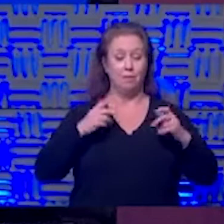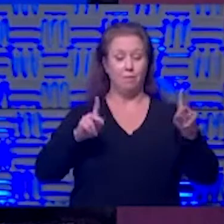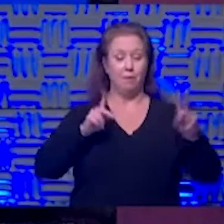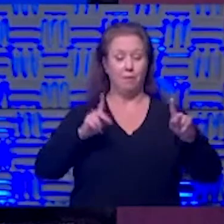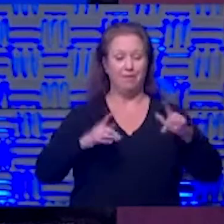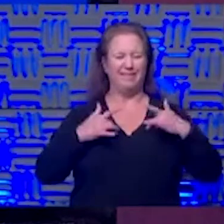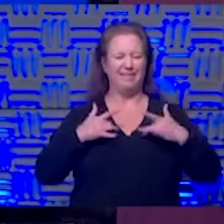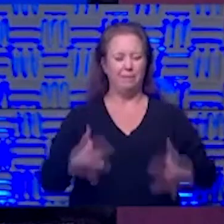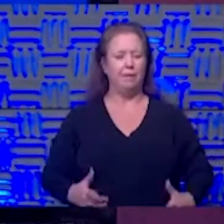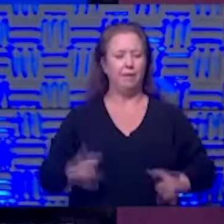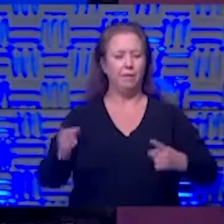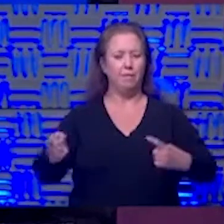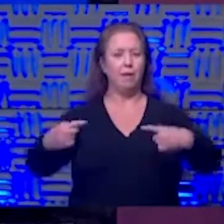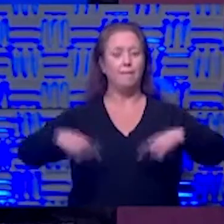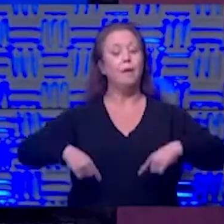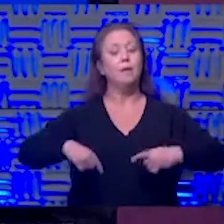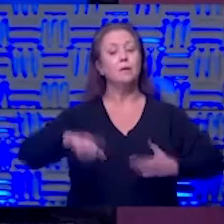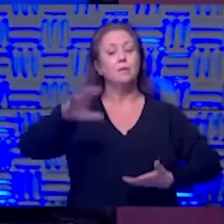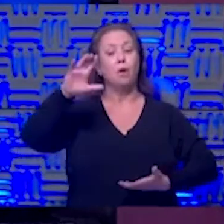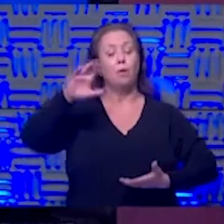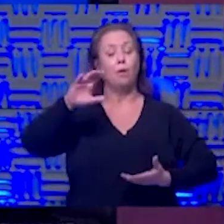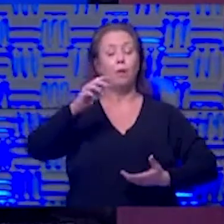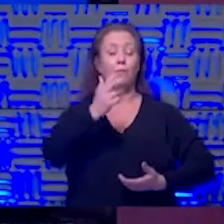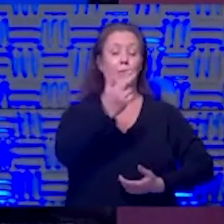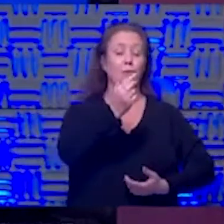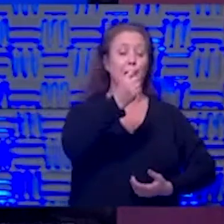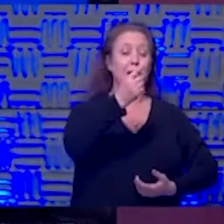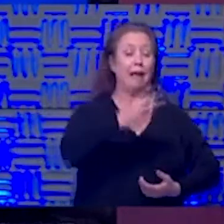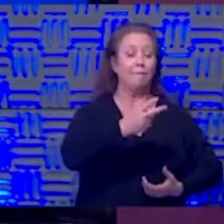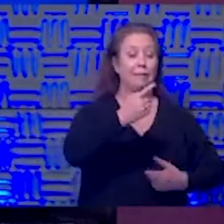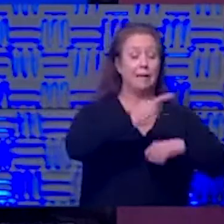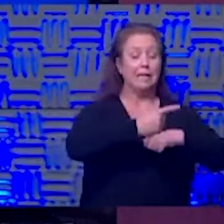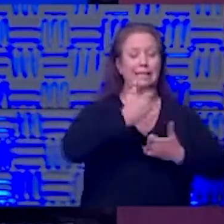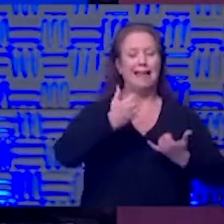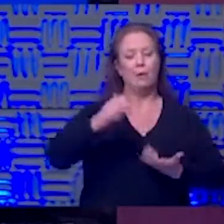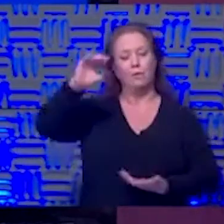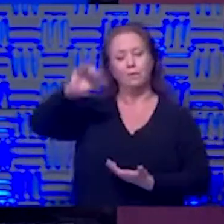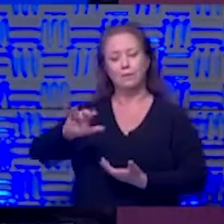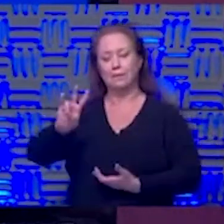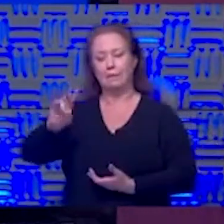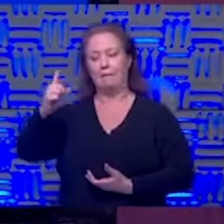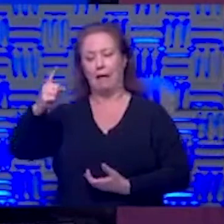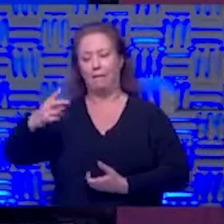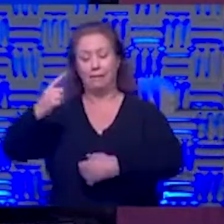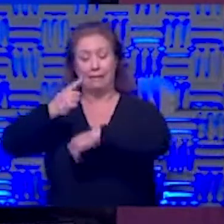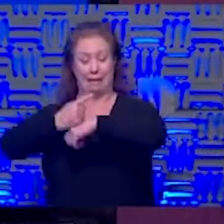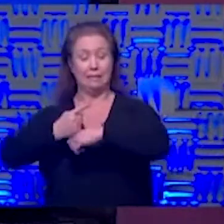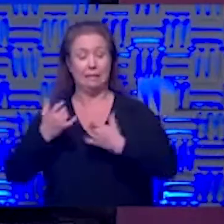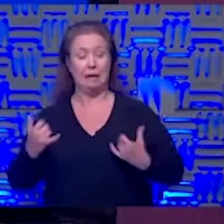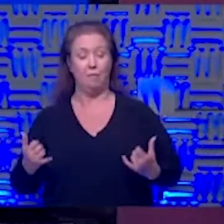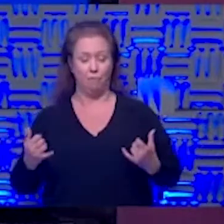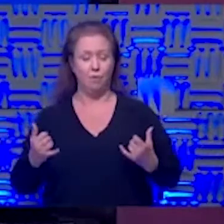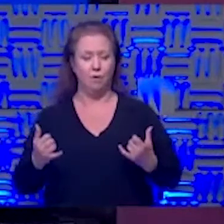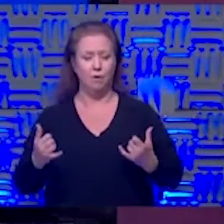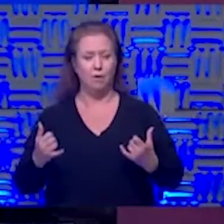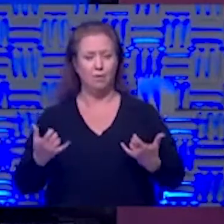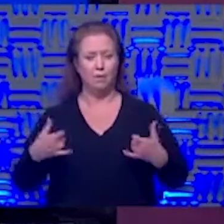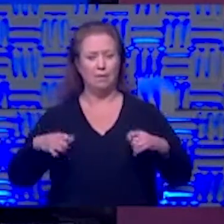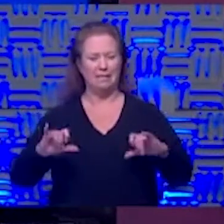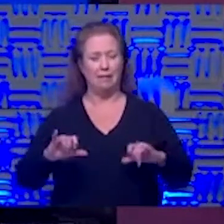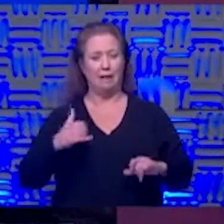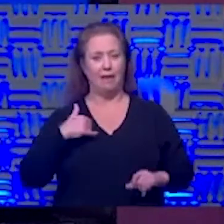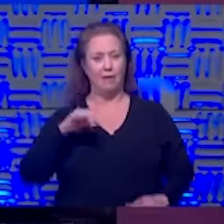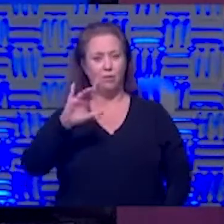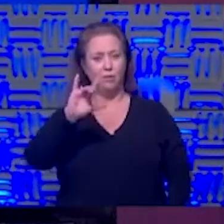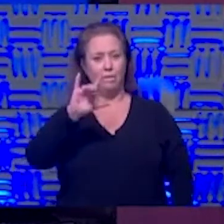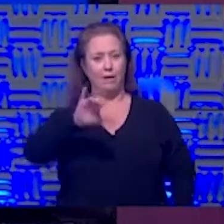so our average length of stay has dropped from 13 and a half to seven and a half days however we still have had 25 deaths